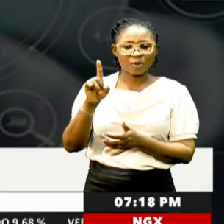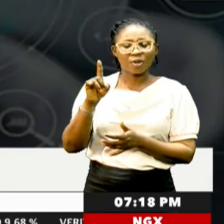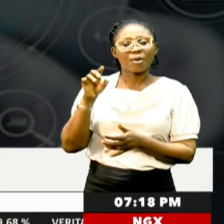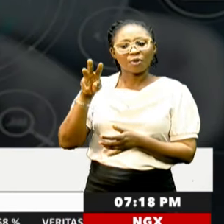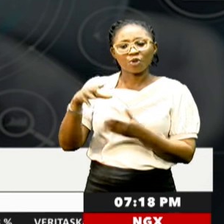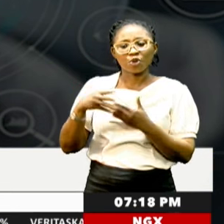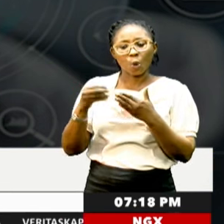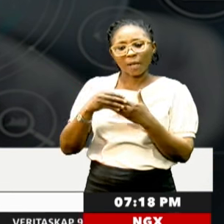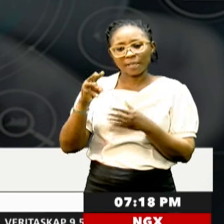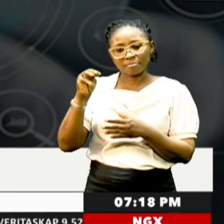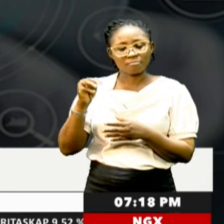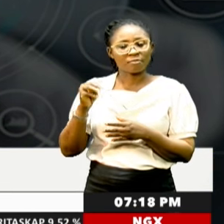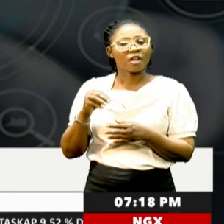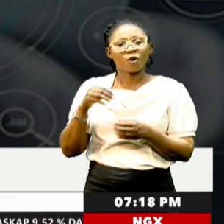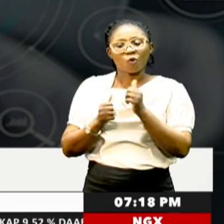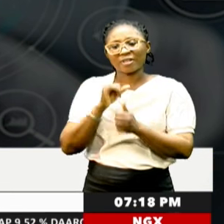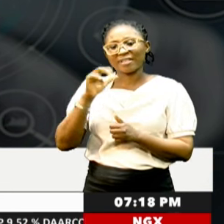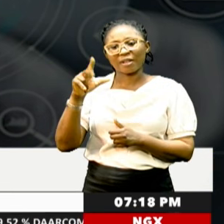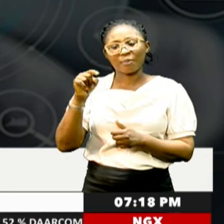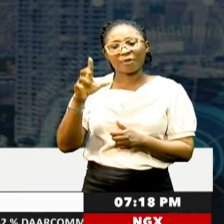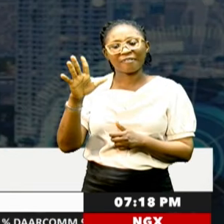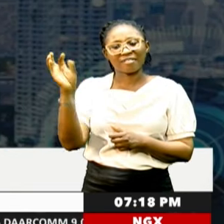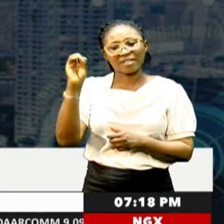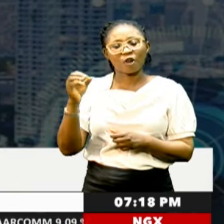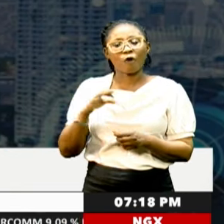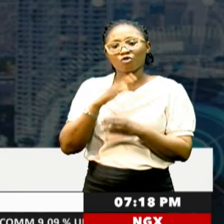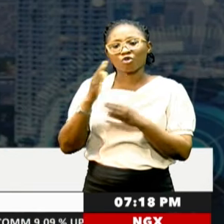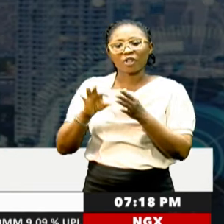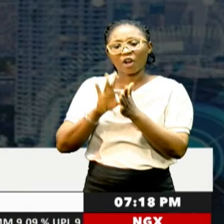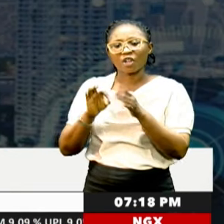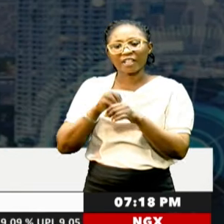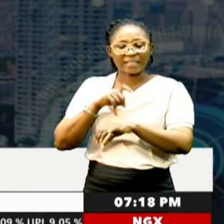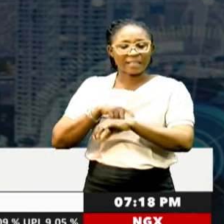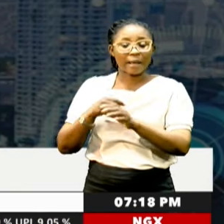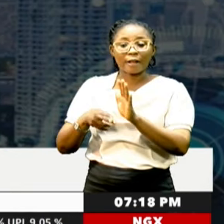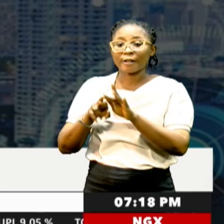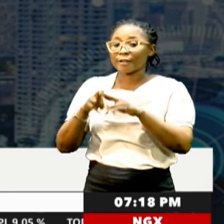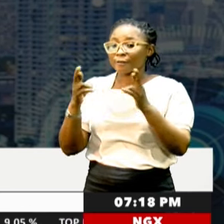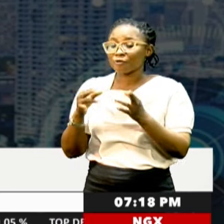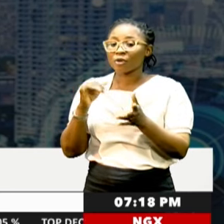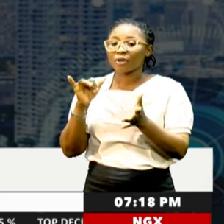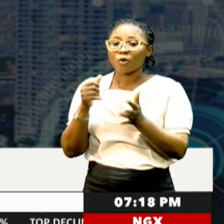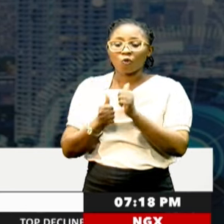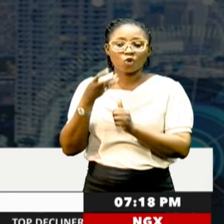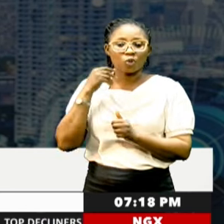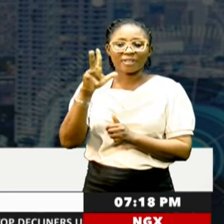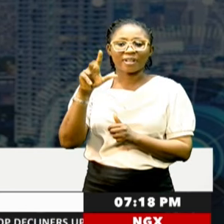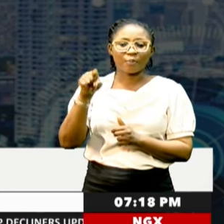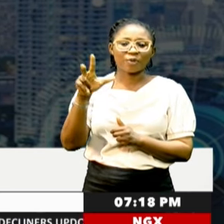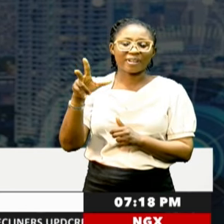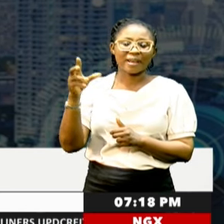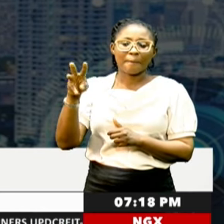3.53% of total capital importation in the period under review, which was $3.3 million.